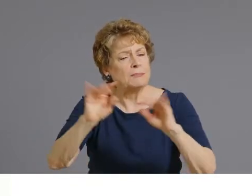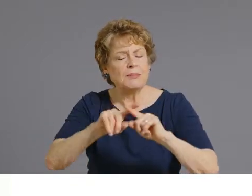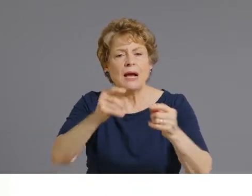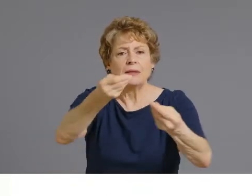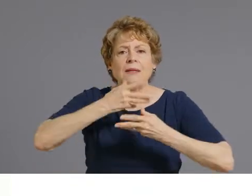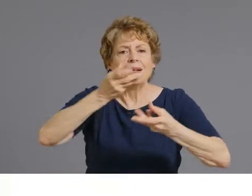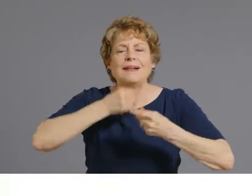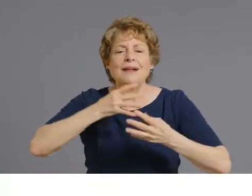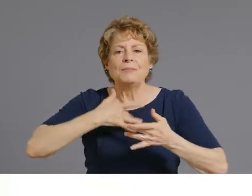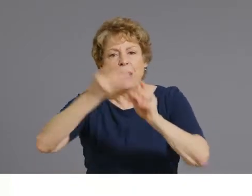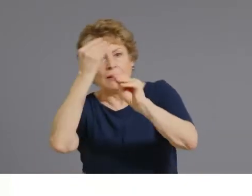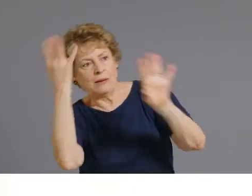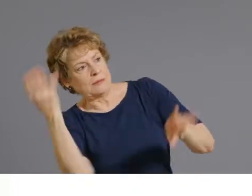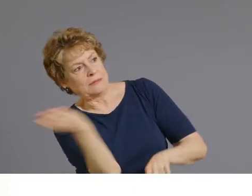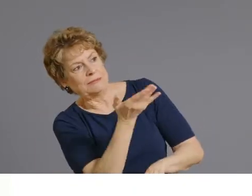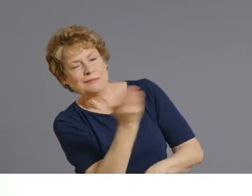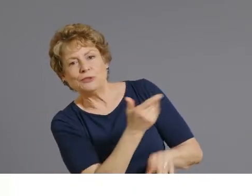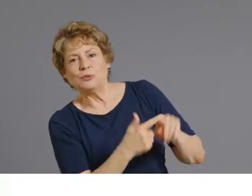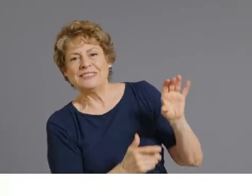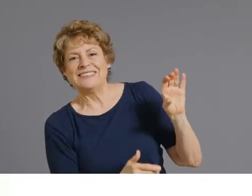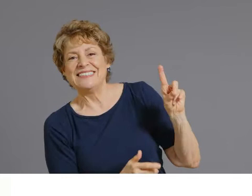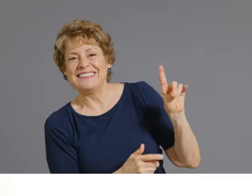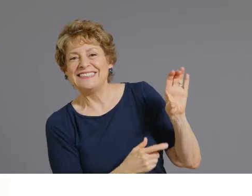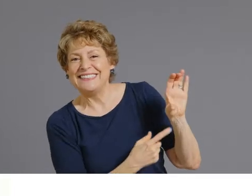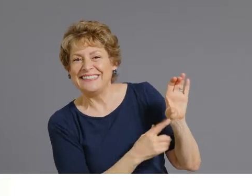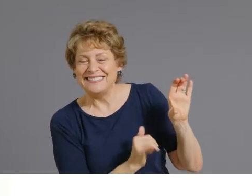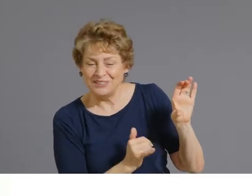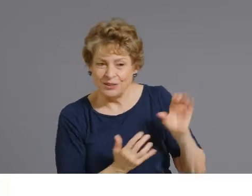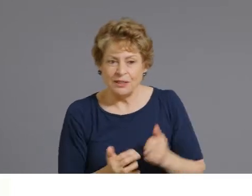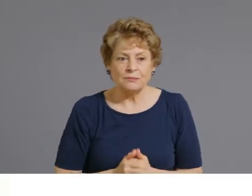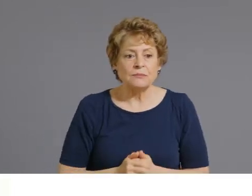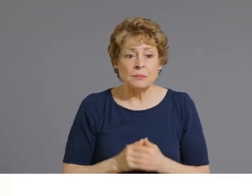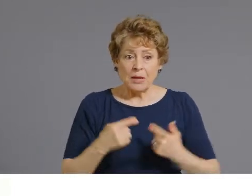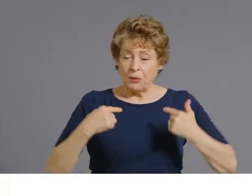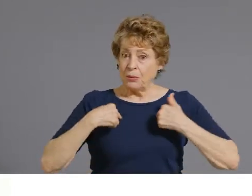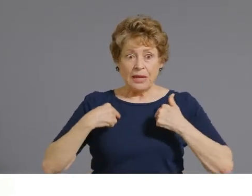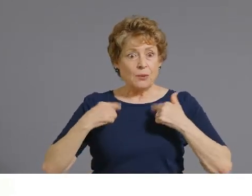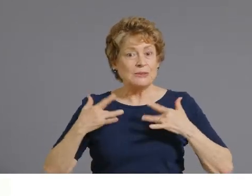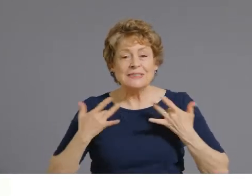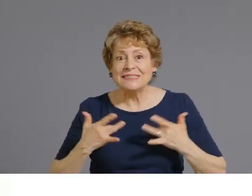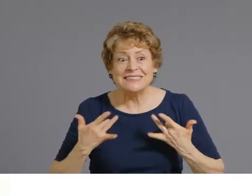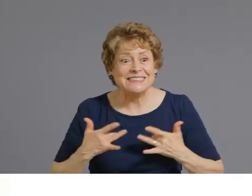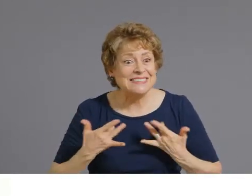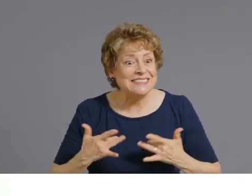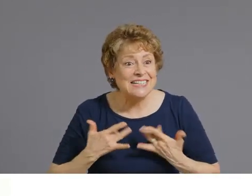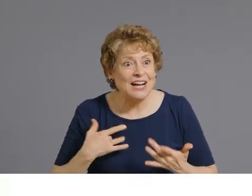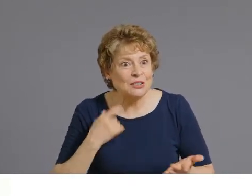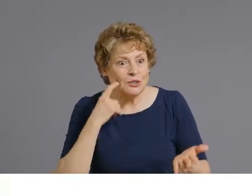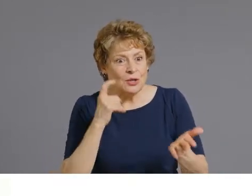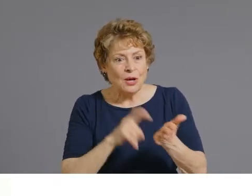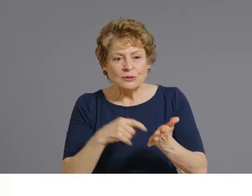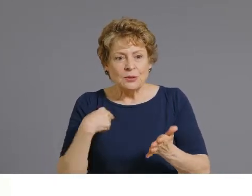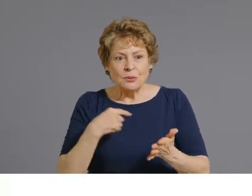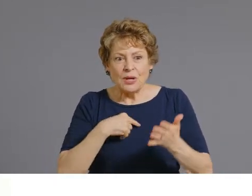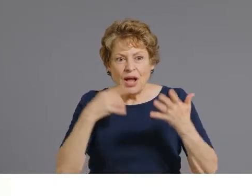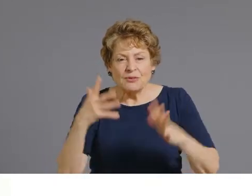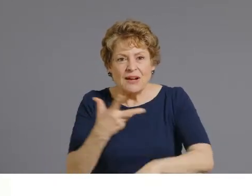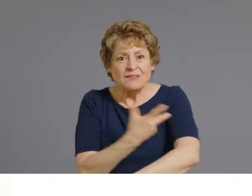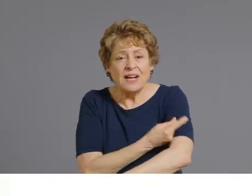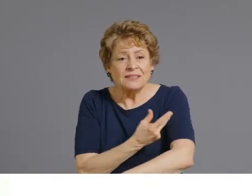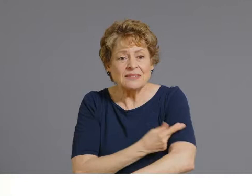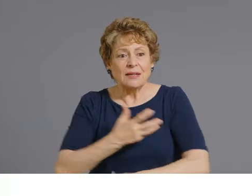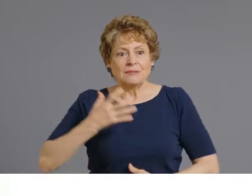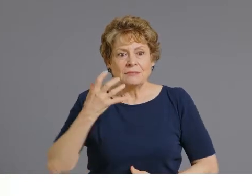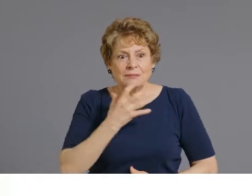recently received recognition, though. So we were very excited from the CDC for vaccinating over 80% of those that are 65 years and